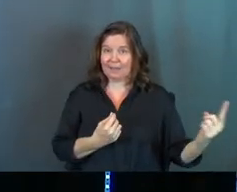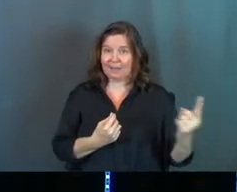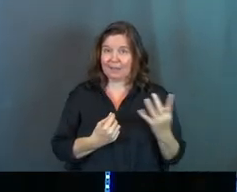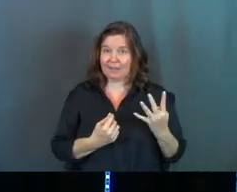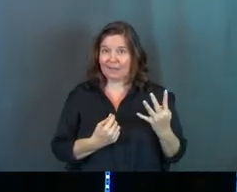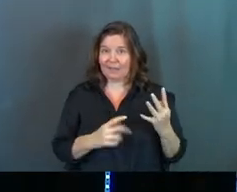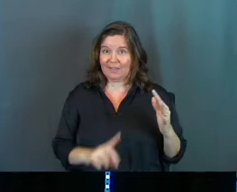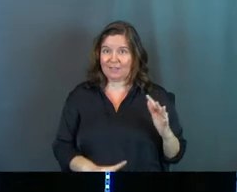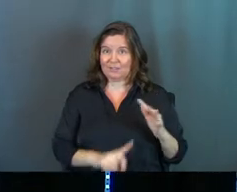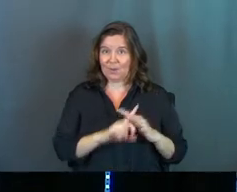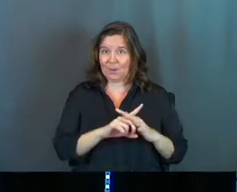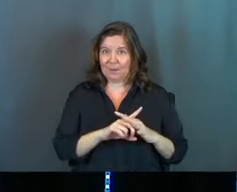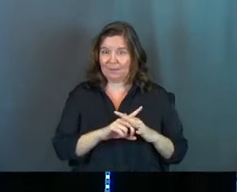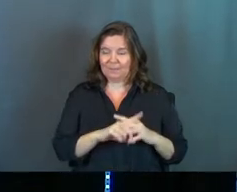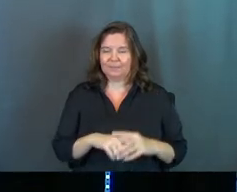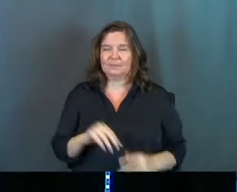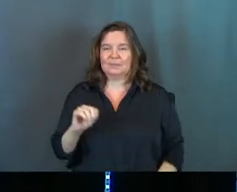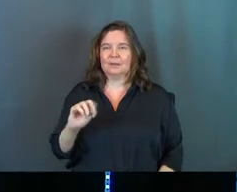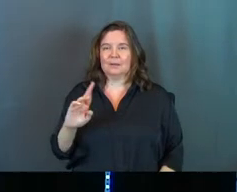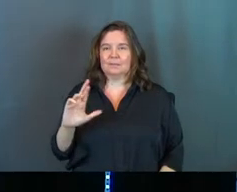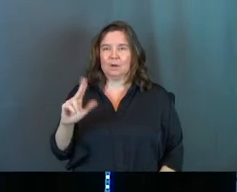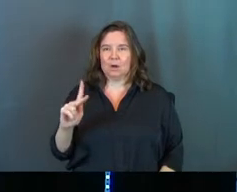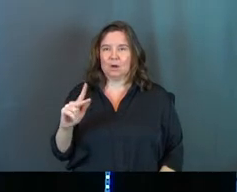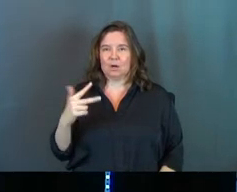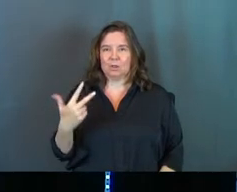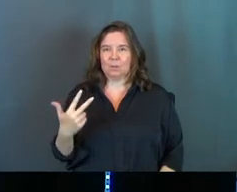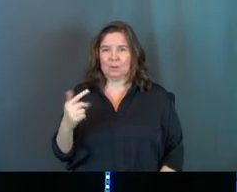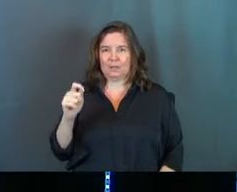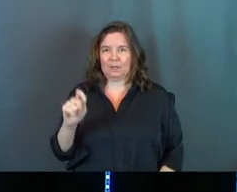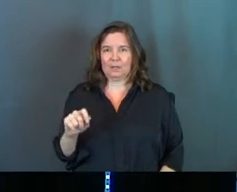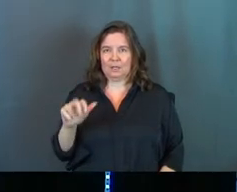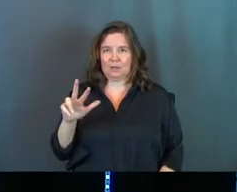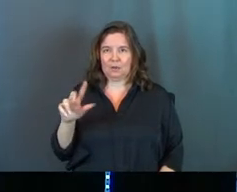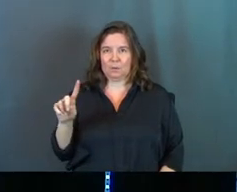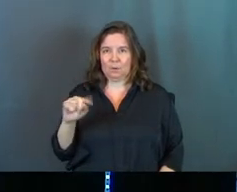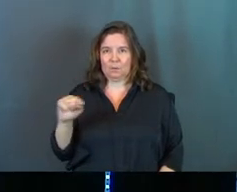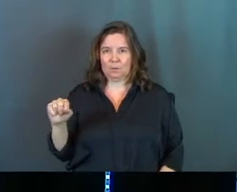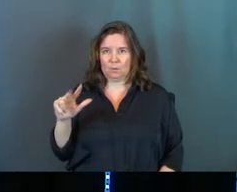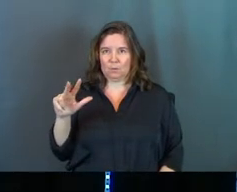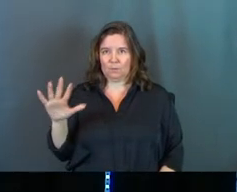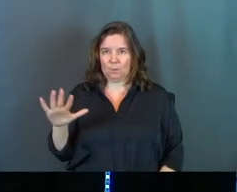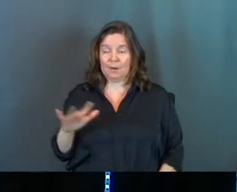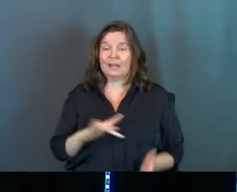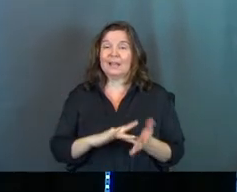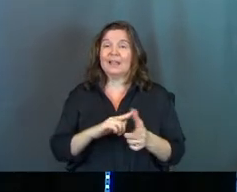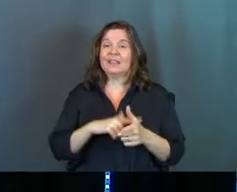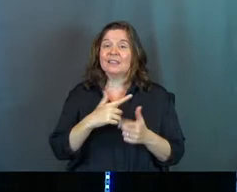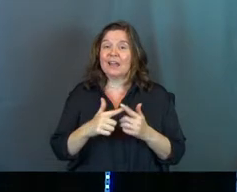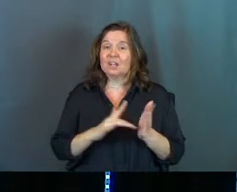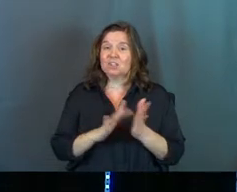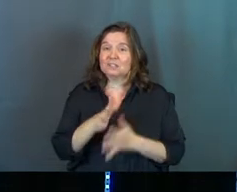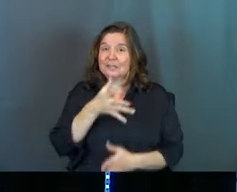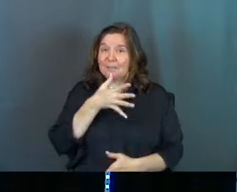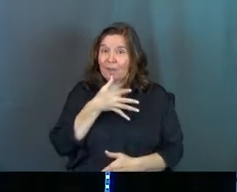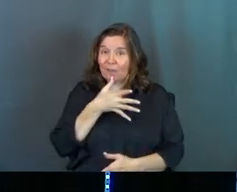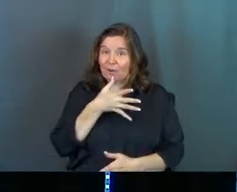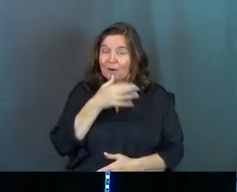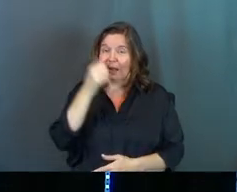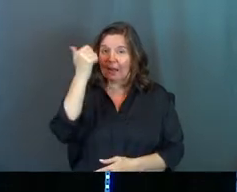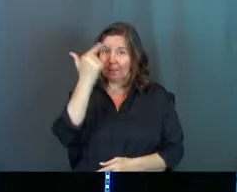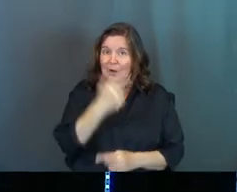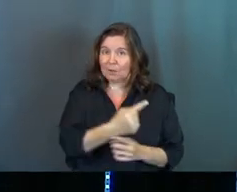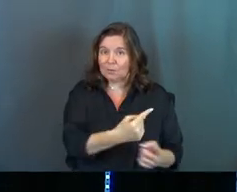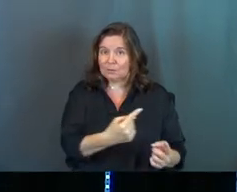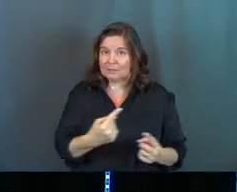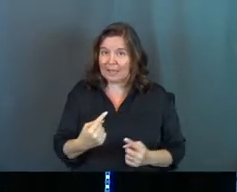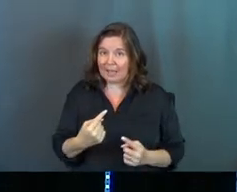we're going to pick up in Scripture. So Mark 3, 31 through 34. It says, Then Jesus's mother, okay, mama's here, and brothers